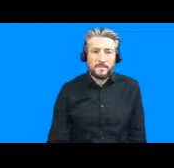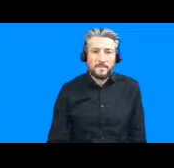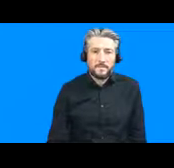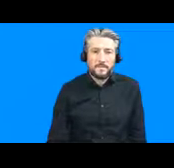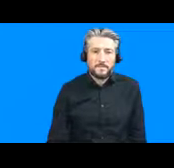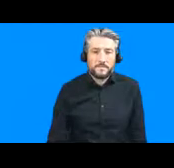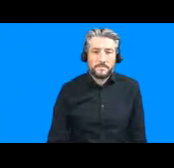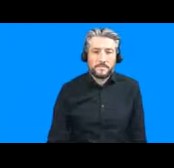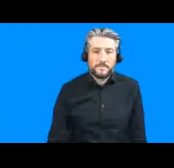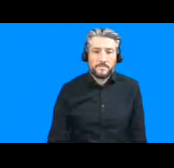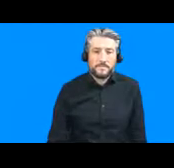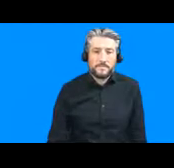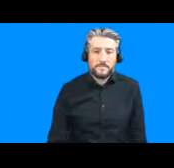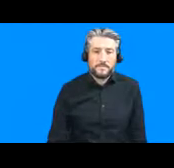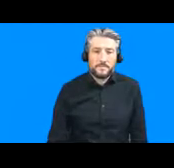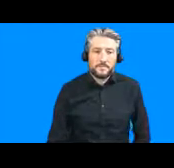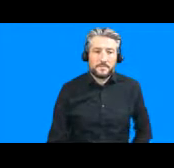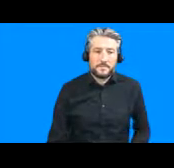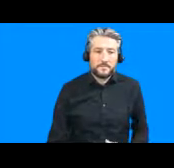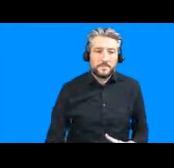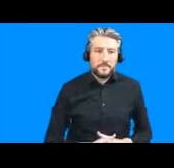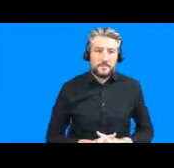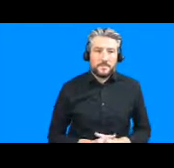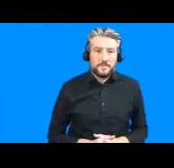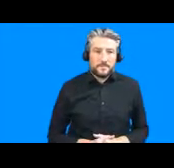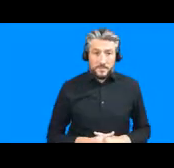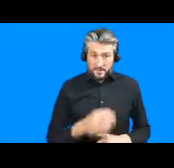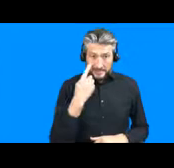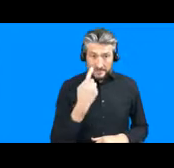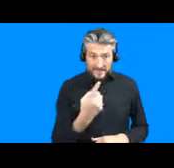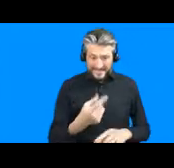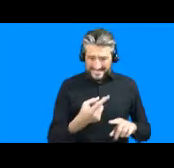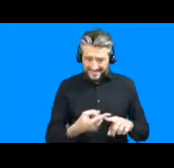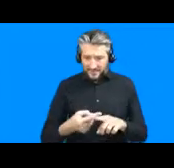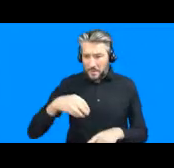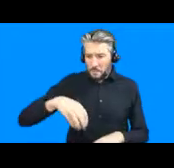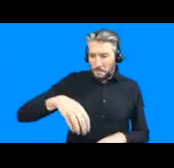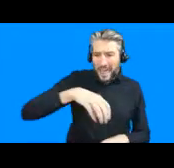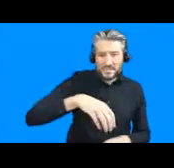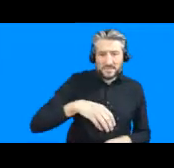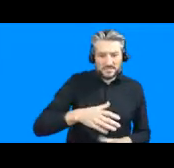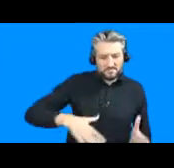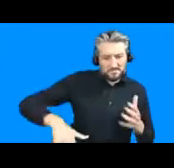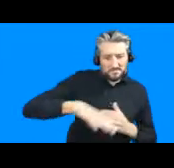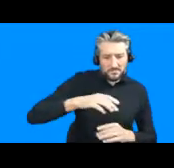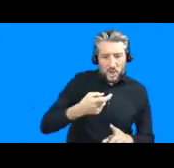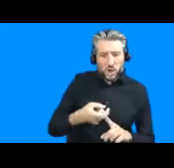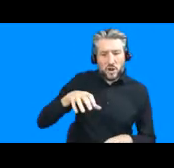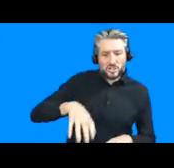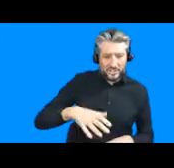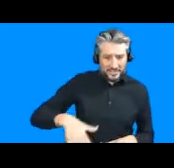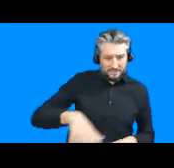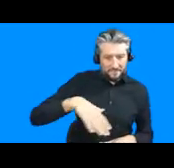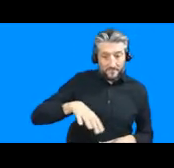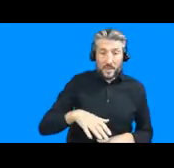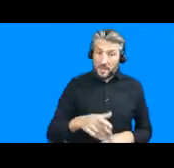and across a wide variety of settlements in karachi and i'm just going to share here very quickly uh uh you know a